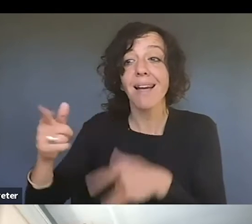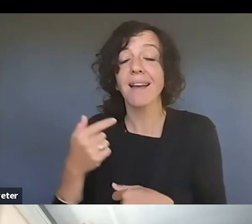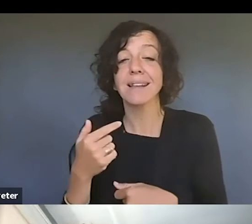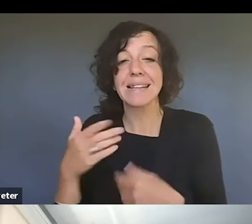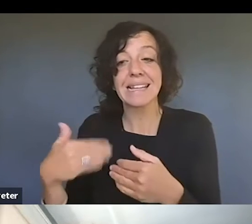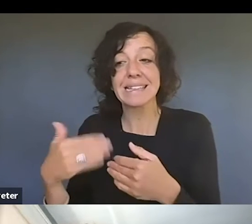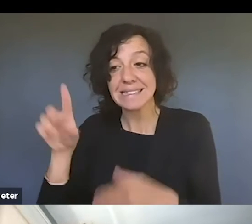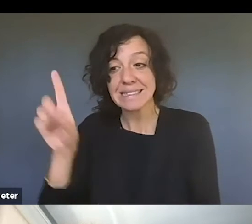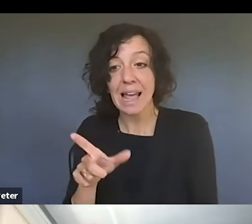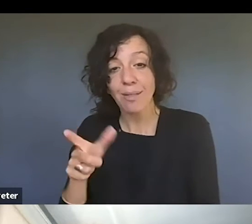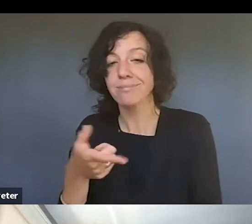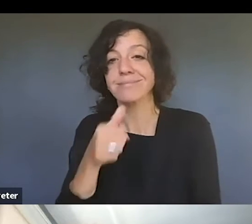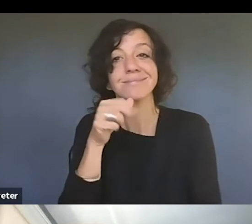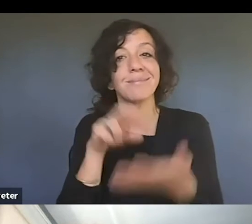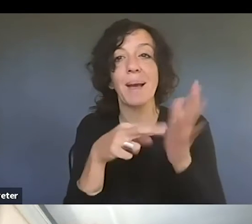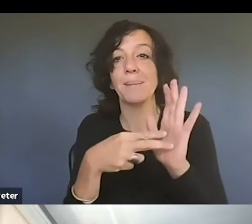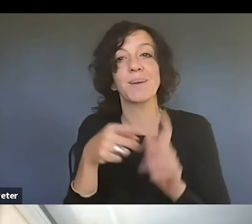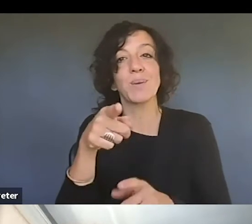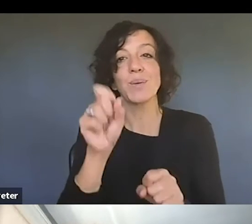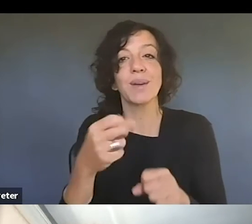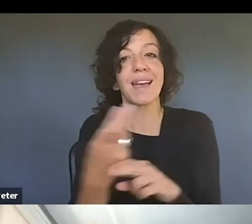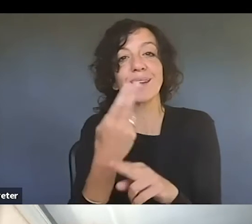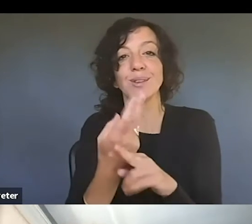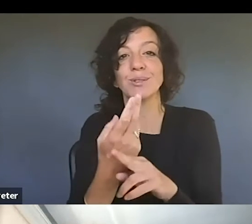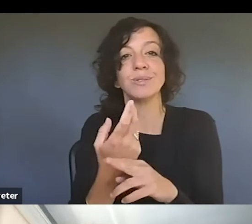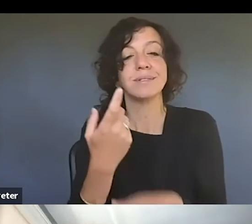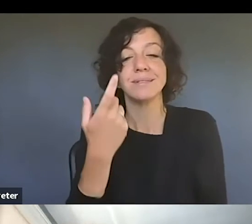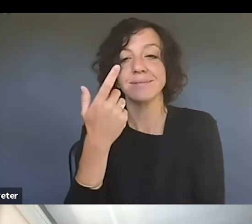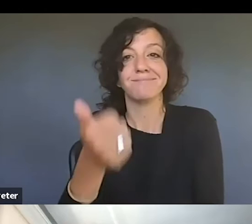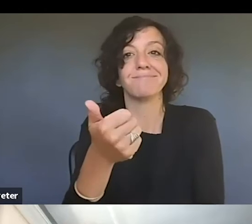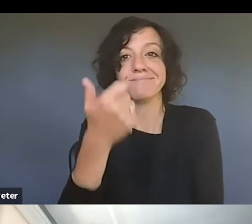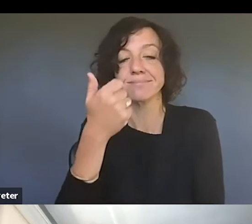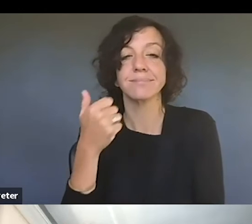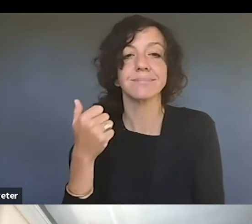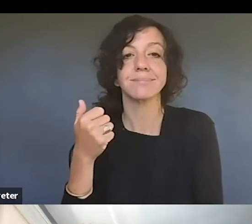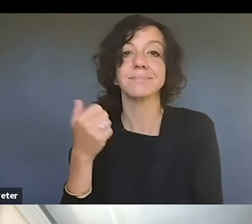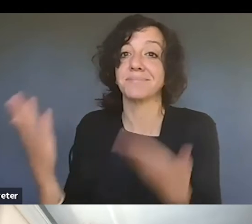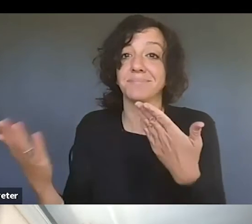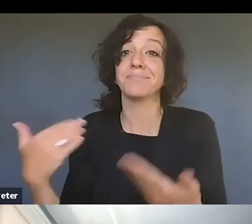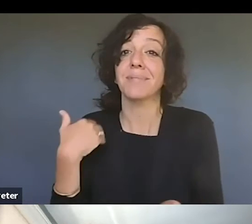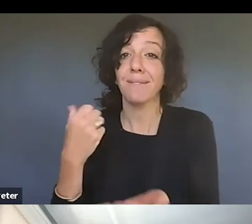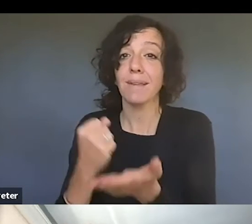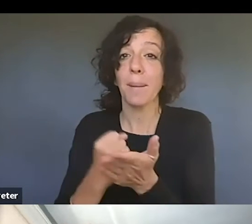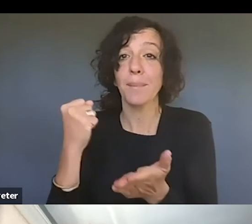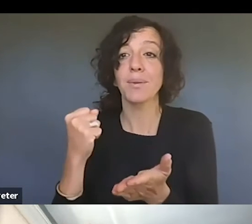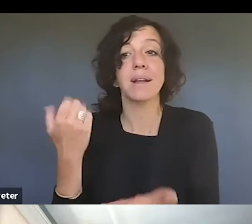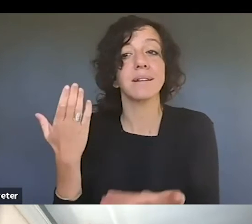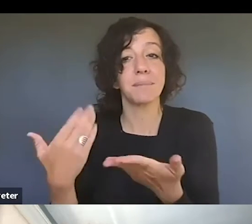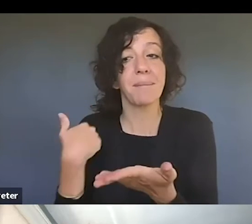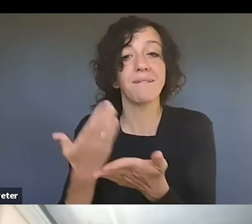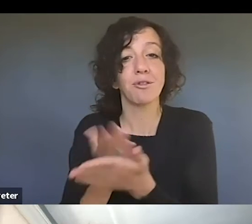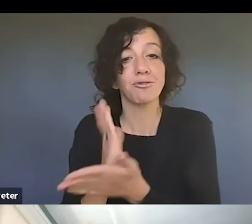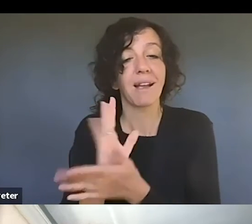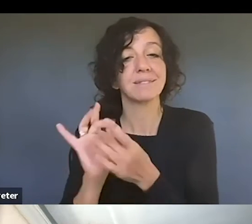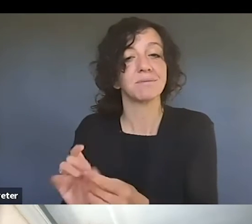does not necessarily mean that it's not, um, copyright protected or that it doesn't have rights associated with that particular